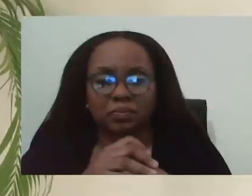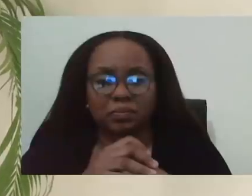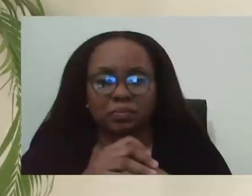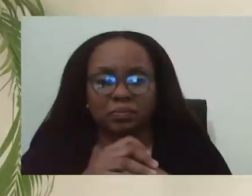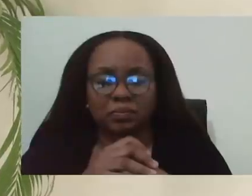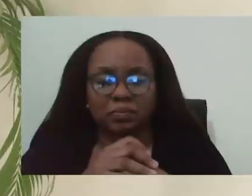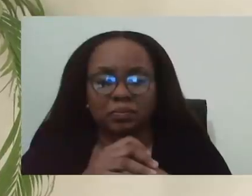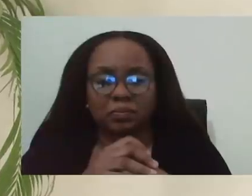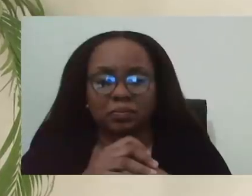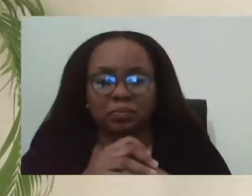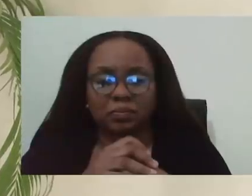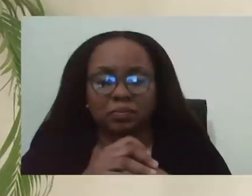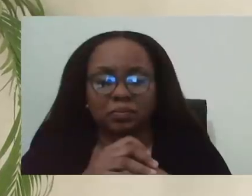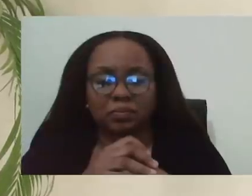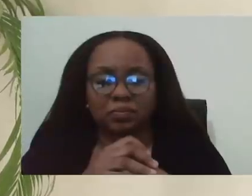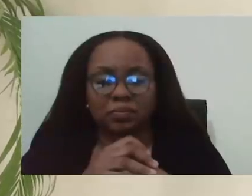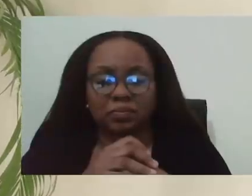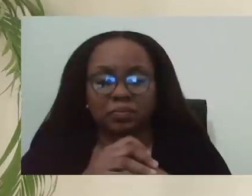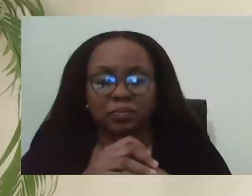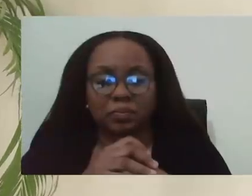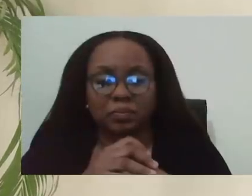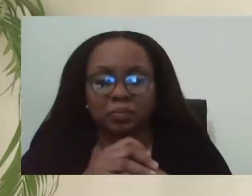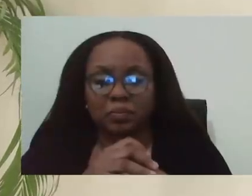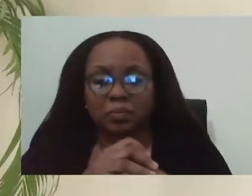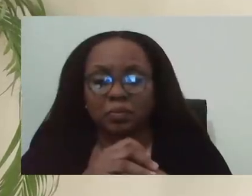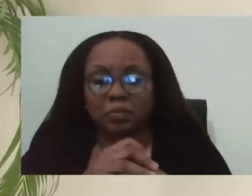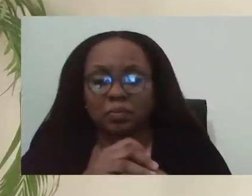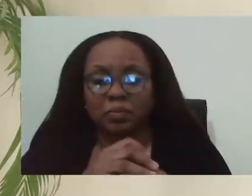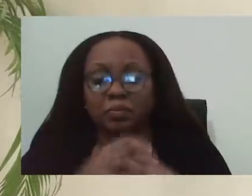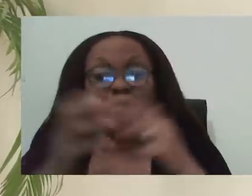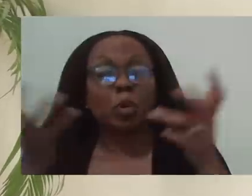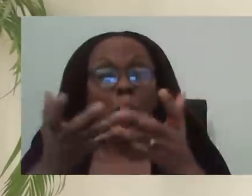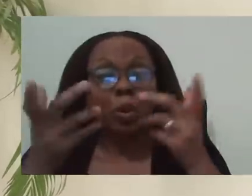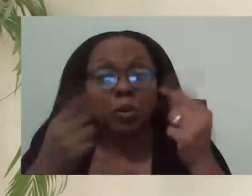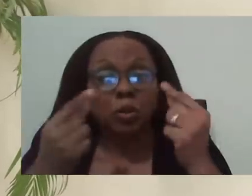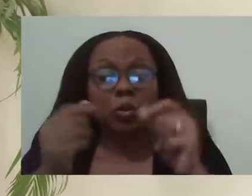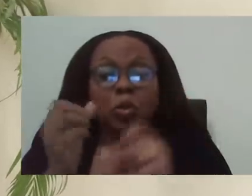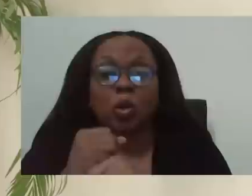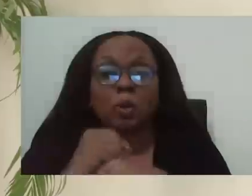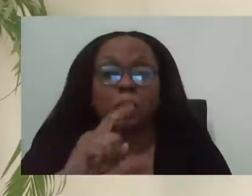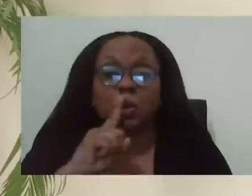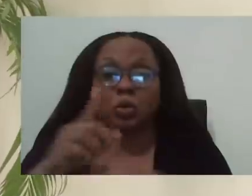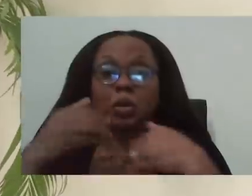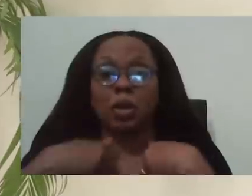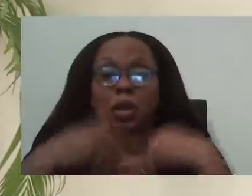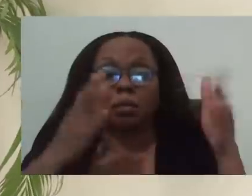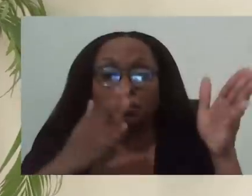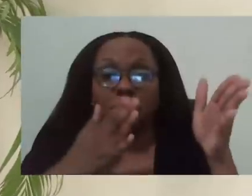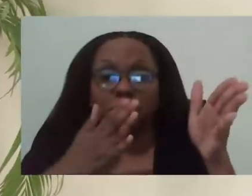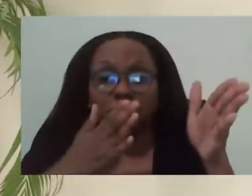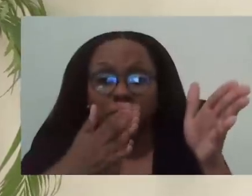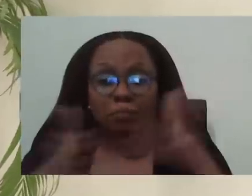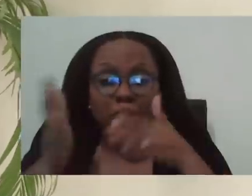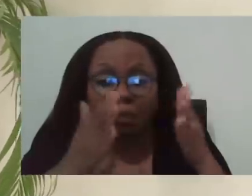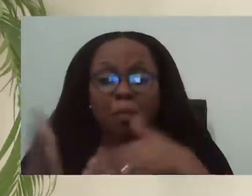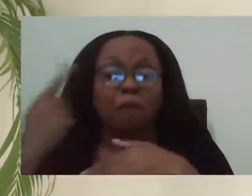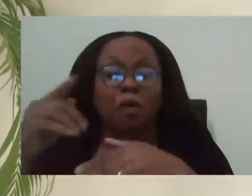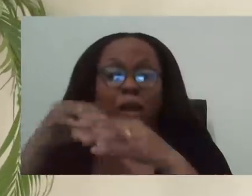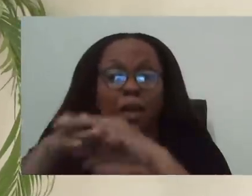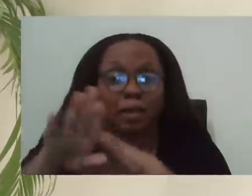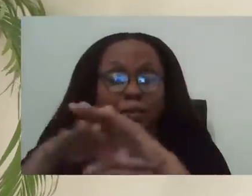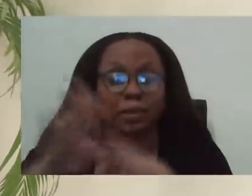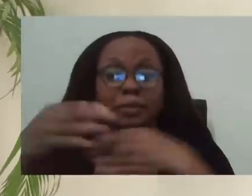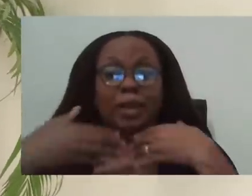is to one, make sure you're aware of the procedures that are in place to access the healthcare system. So, for example,